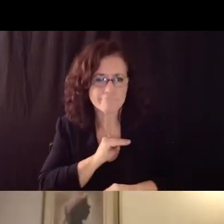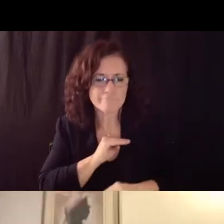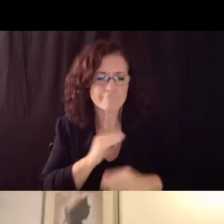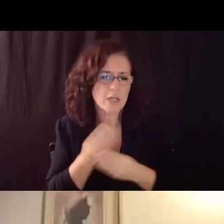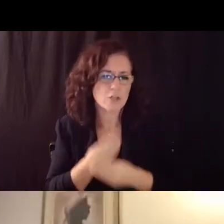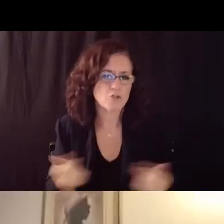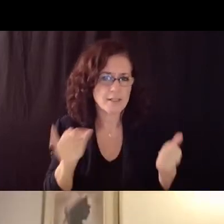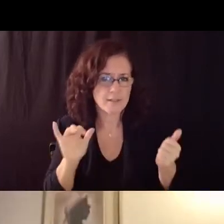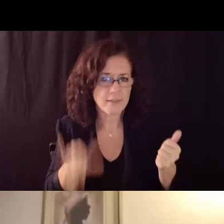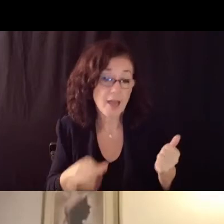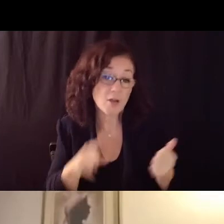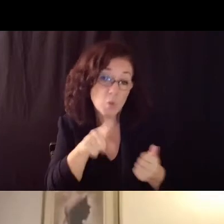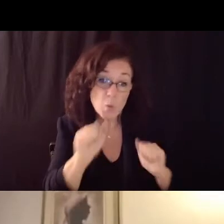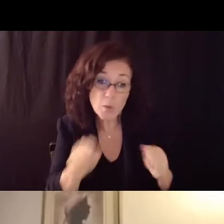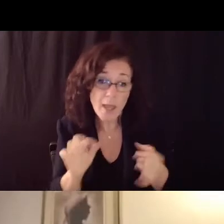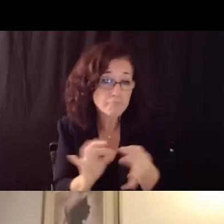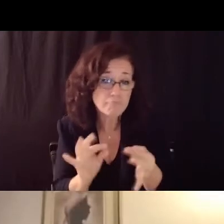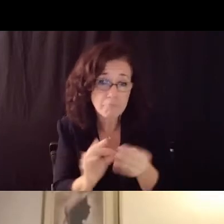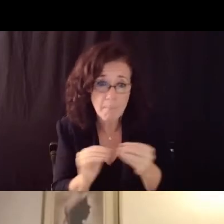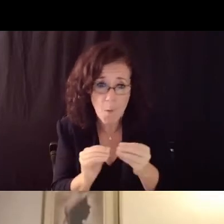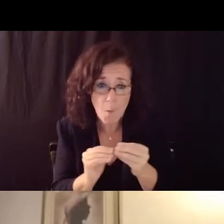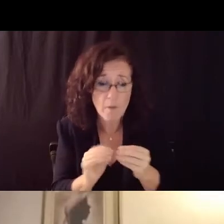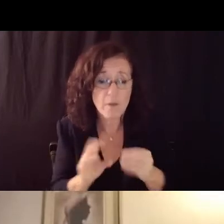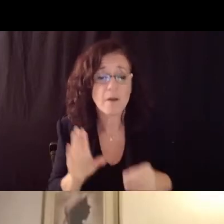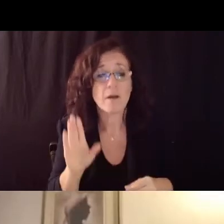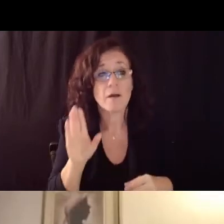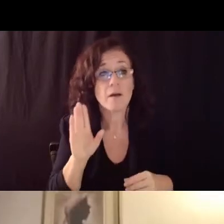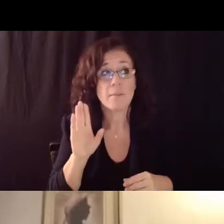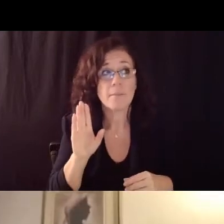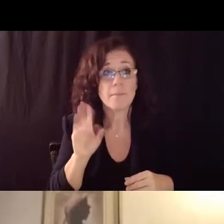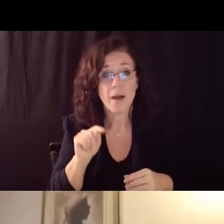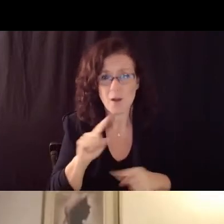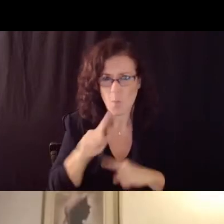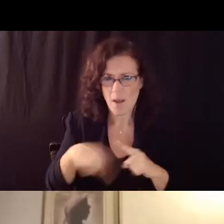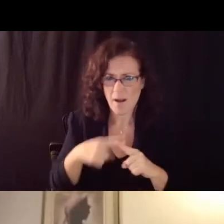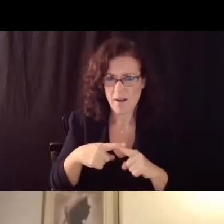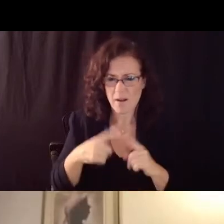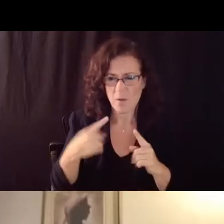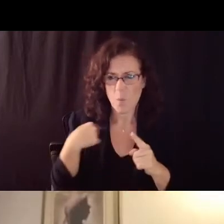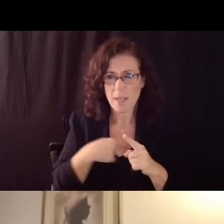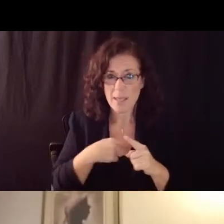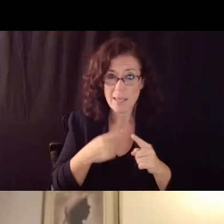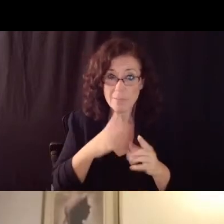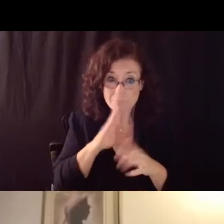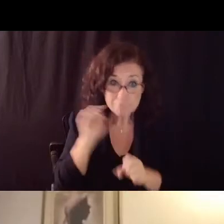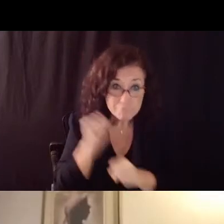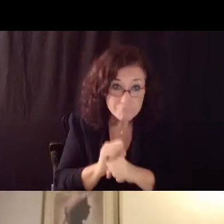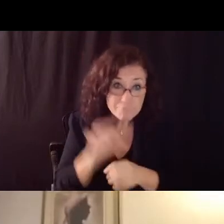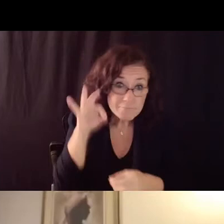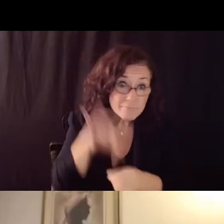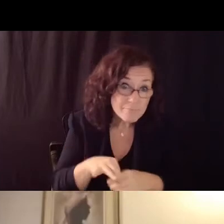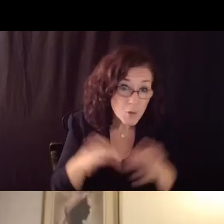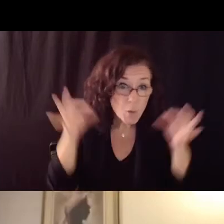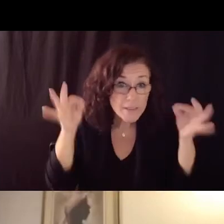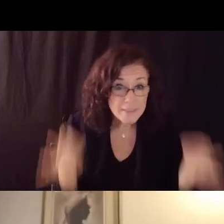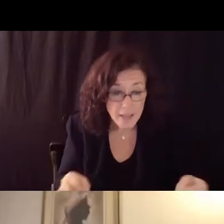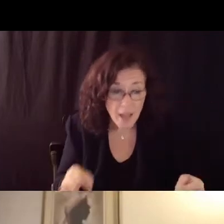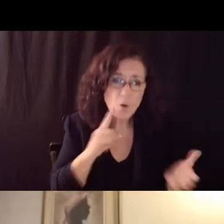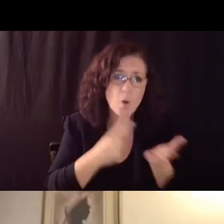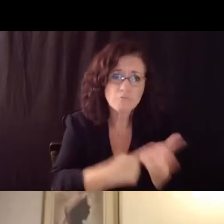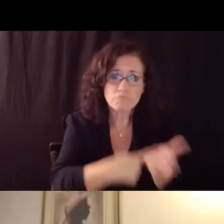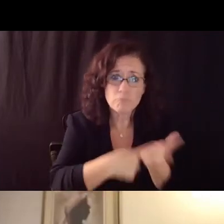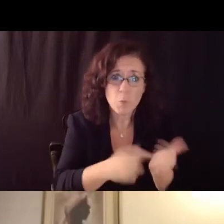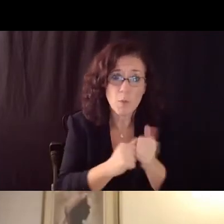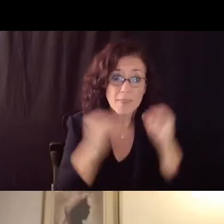you're welcome to speak to it now but really i just would hope that when we bring this back uh we can have more of a conversation with teachers on that so that there's